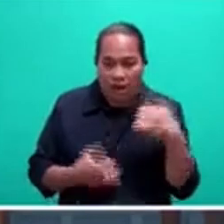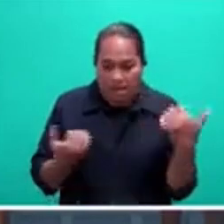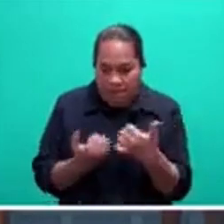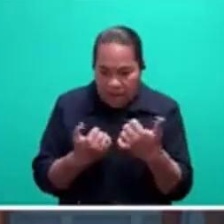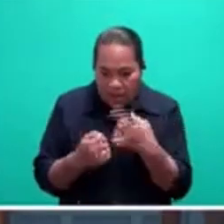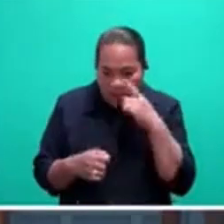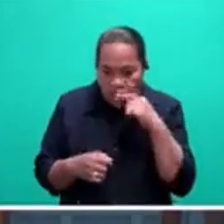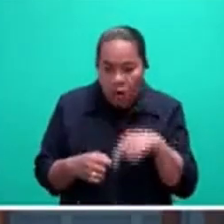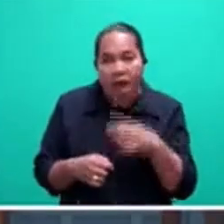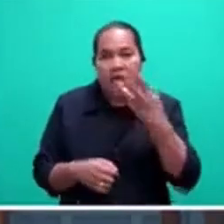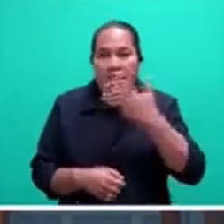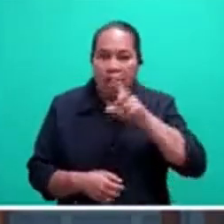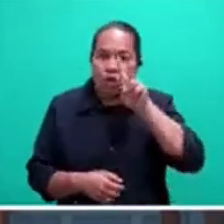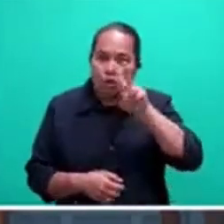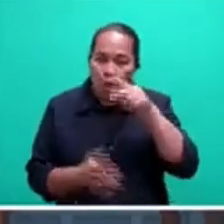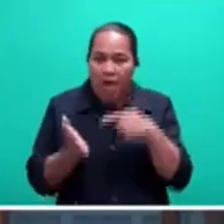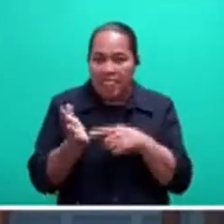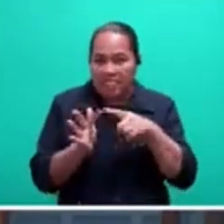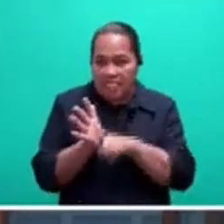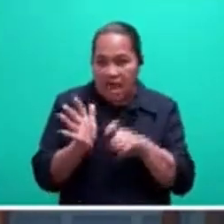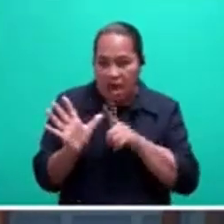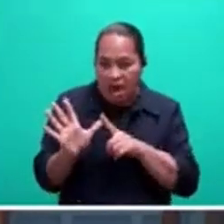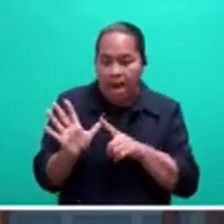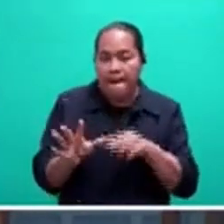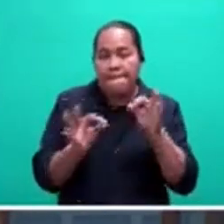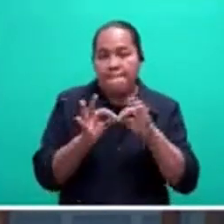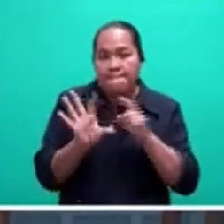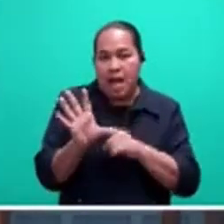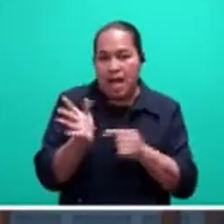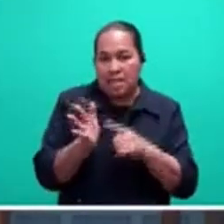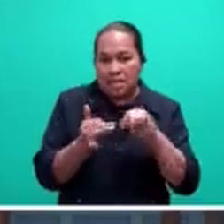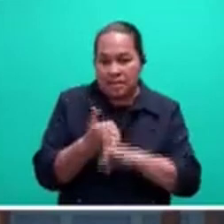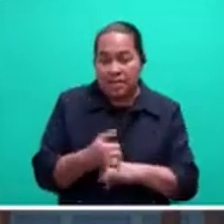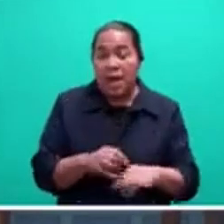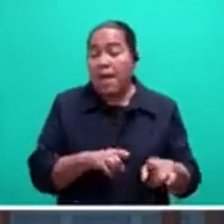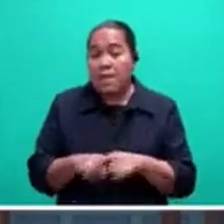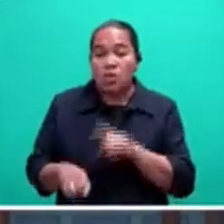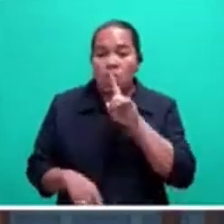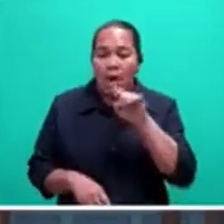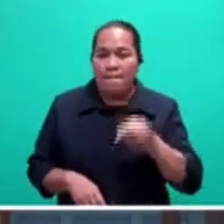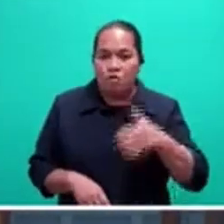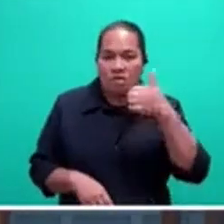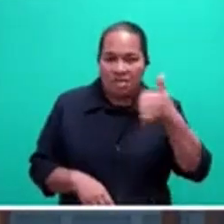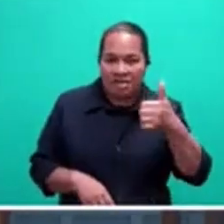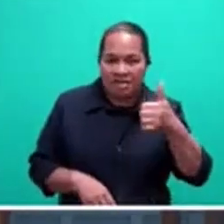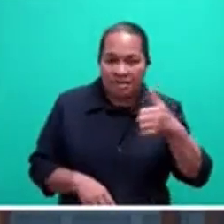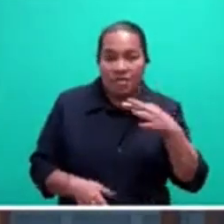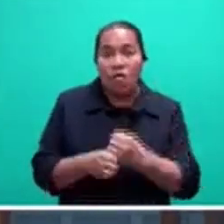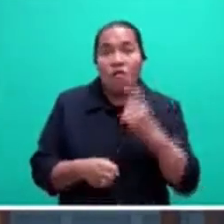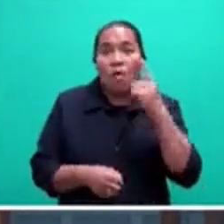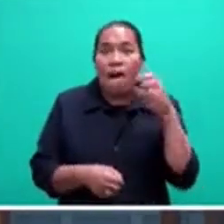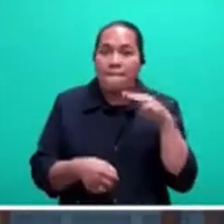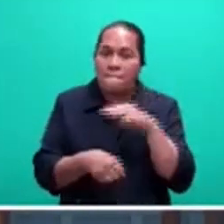92 terabytes, which was about 1.6 percent of their total data volume for one month.